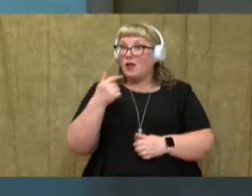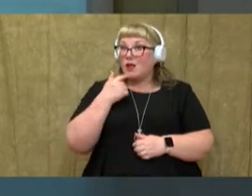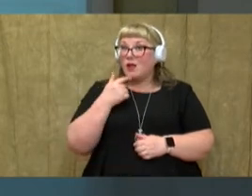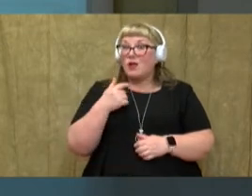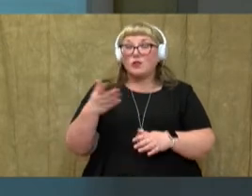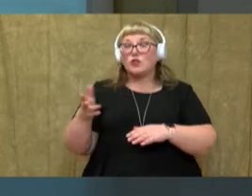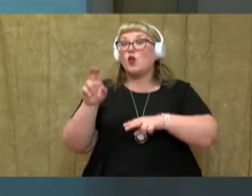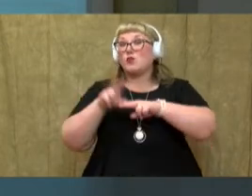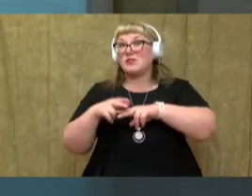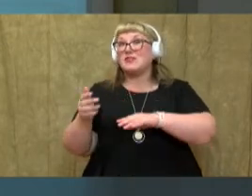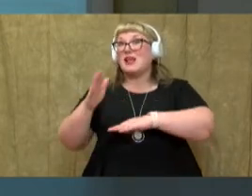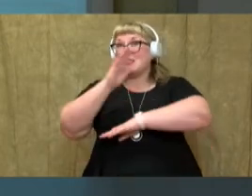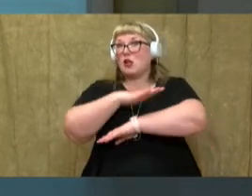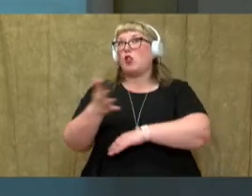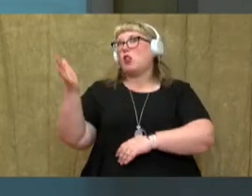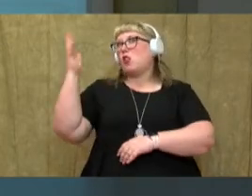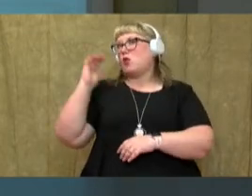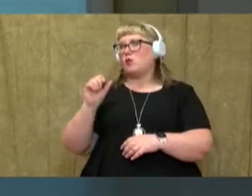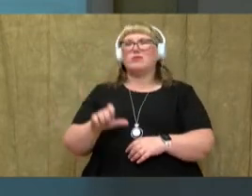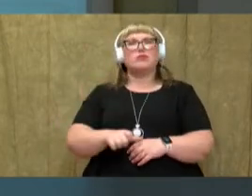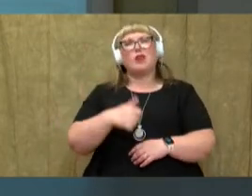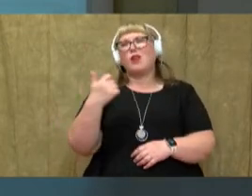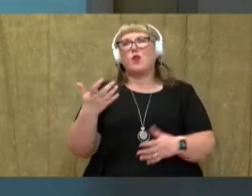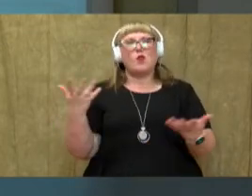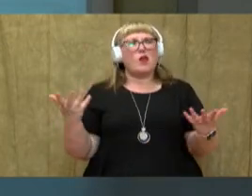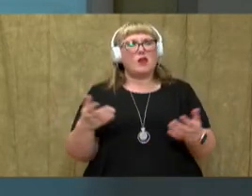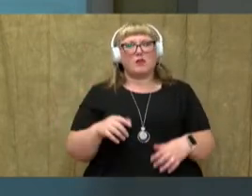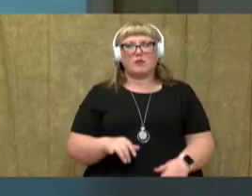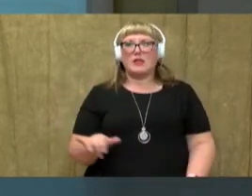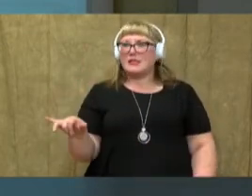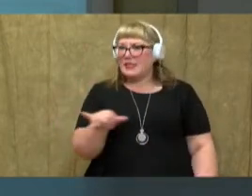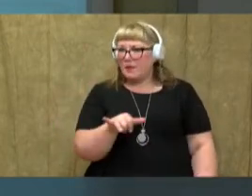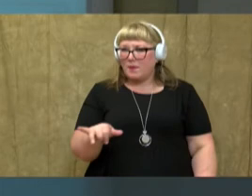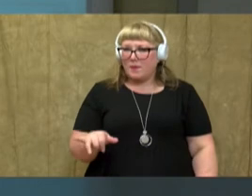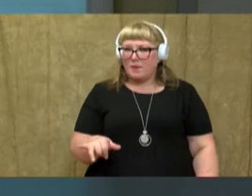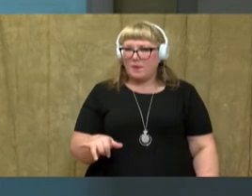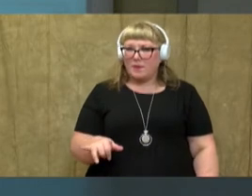at desks long ago. What's another way that they were the same?